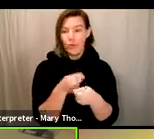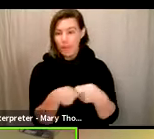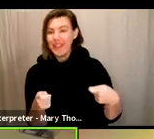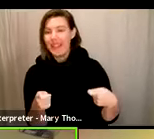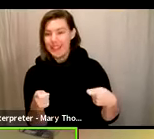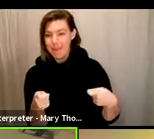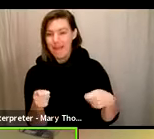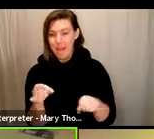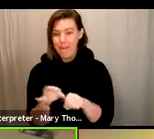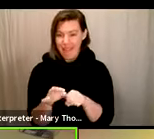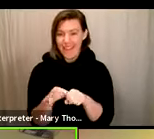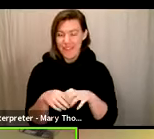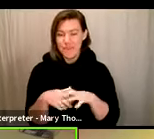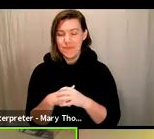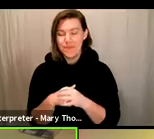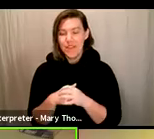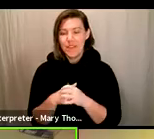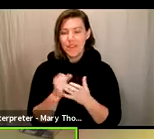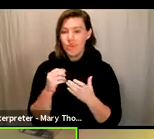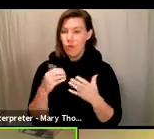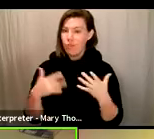successful vote centers.